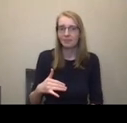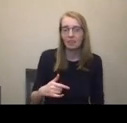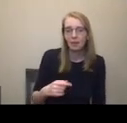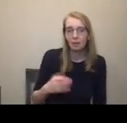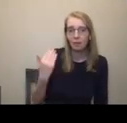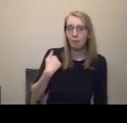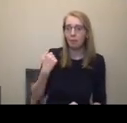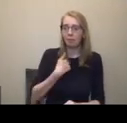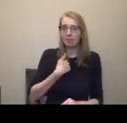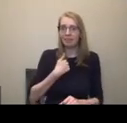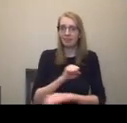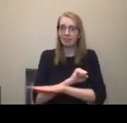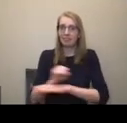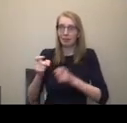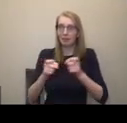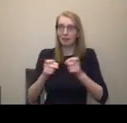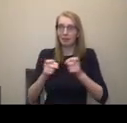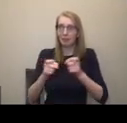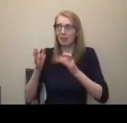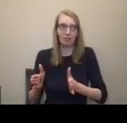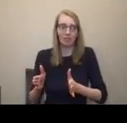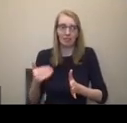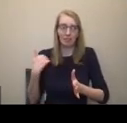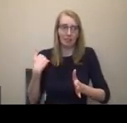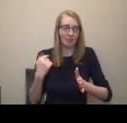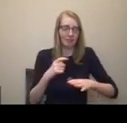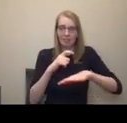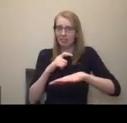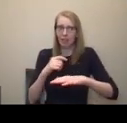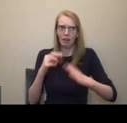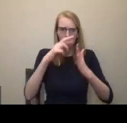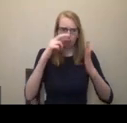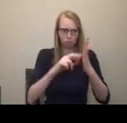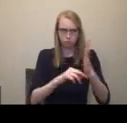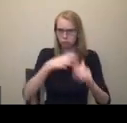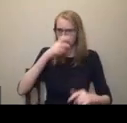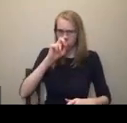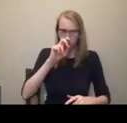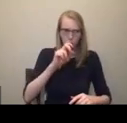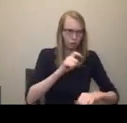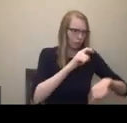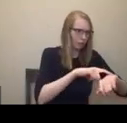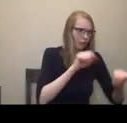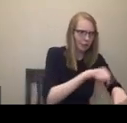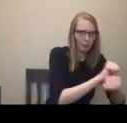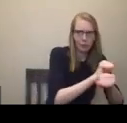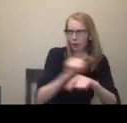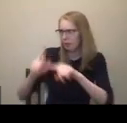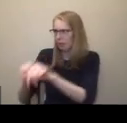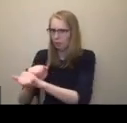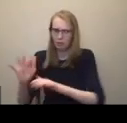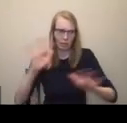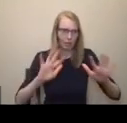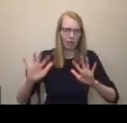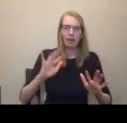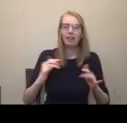you get this 15 minutes off, here are the hours, when everything was so regulated. But now they've developed the indie and a flexible rehearsal model. So it's okay, we'll work